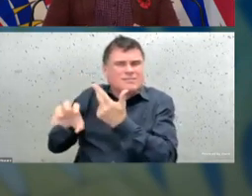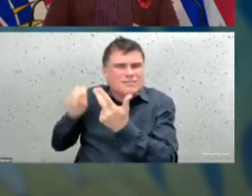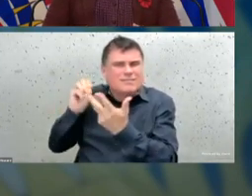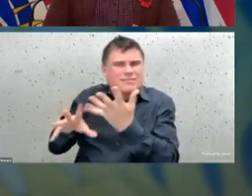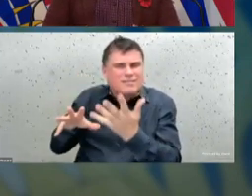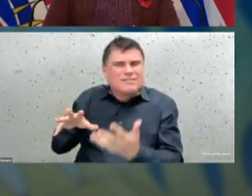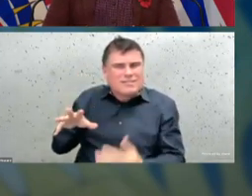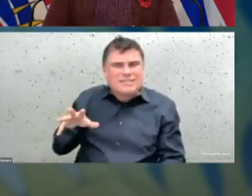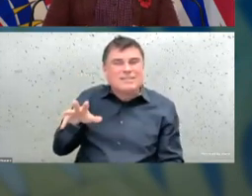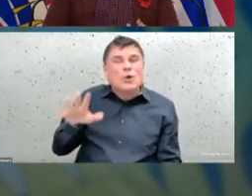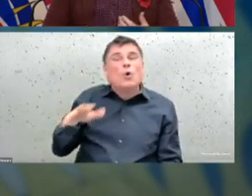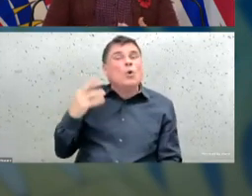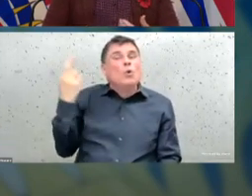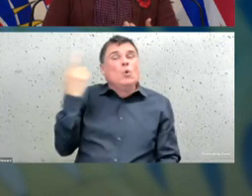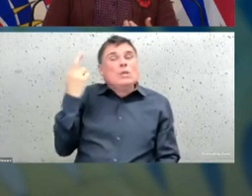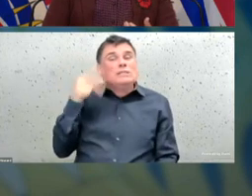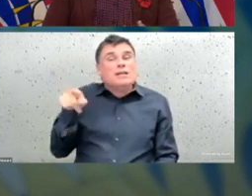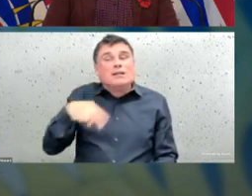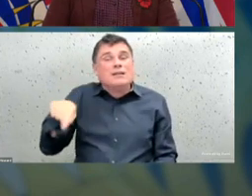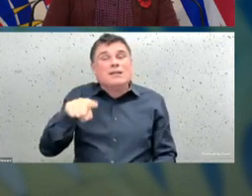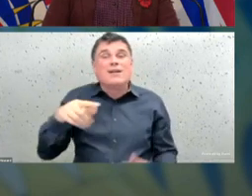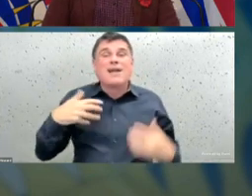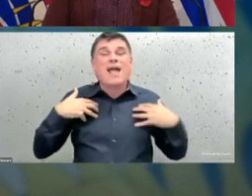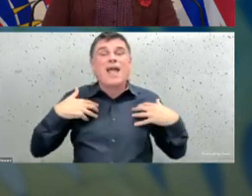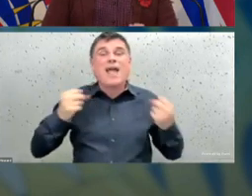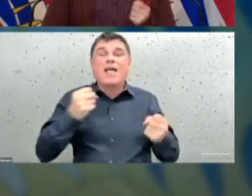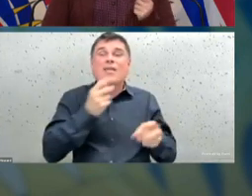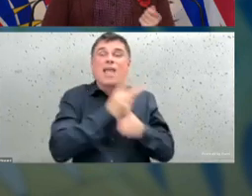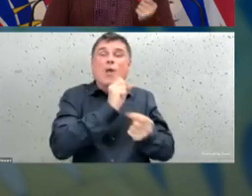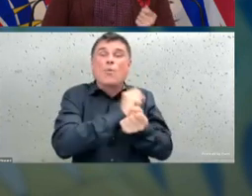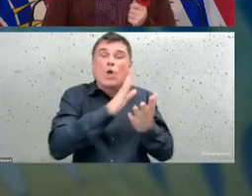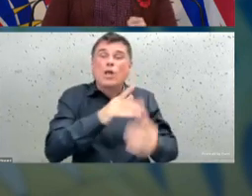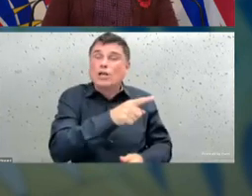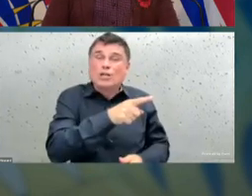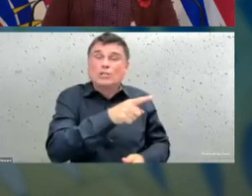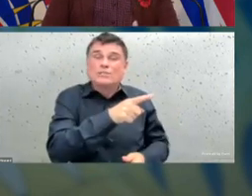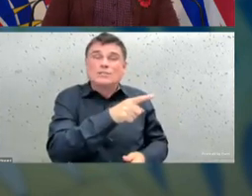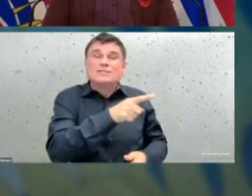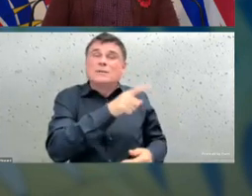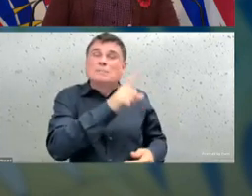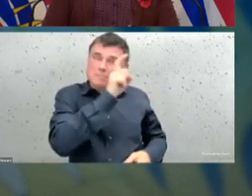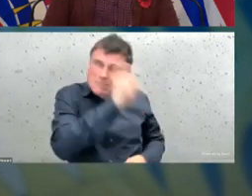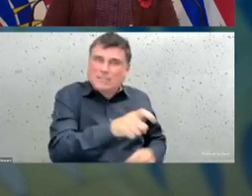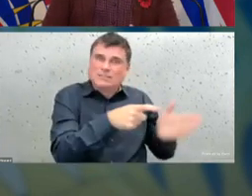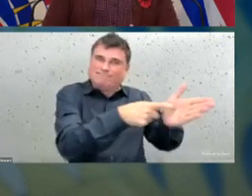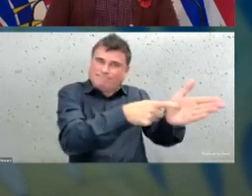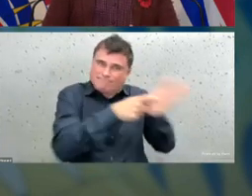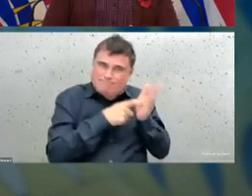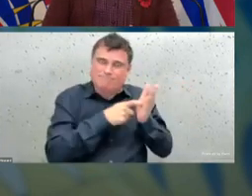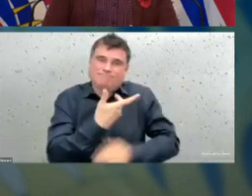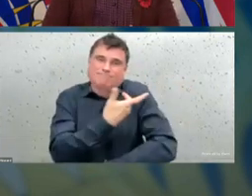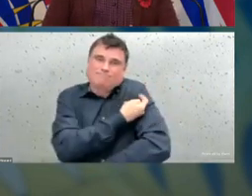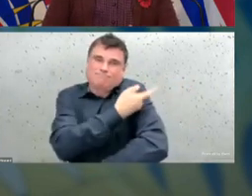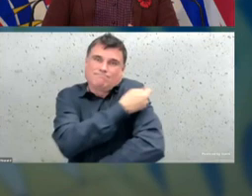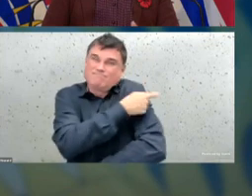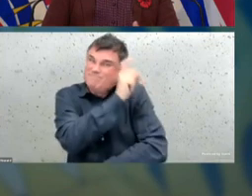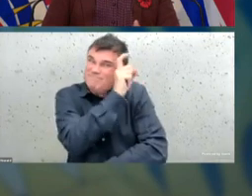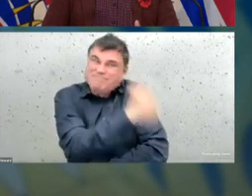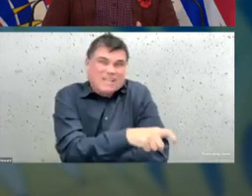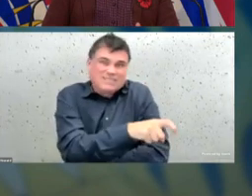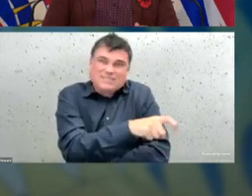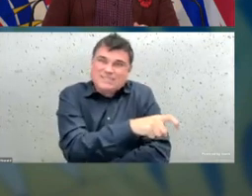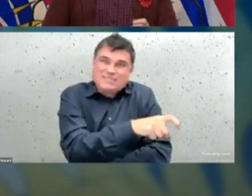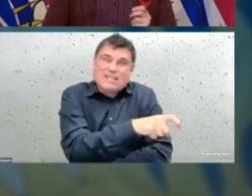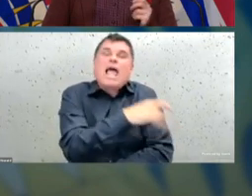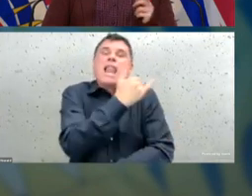we're seeing people having breakthrough infections. But it is also a reflection of the fact that the Delta